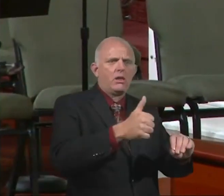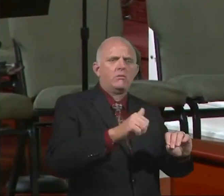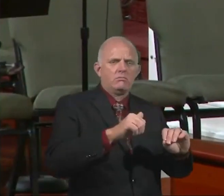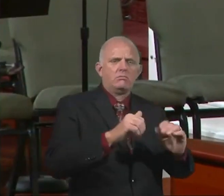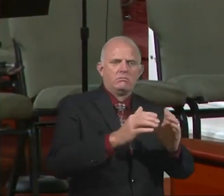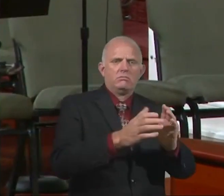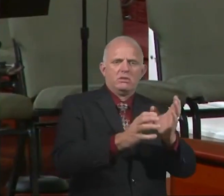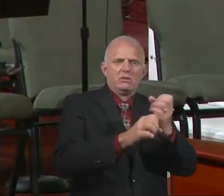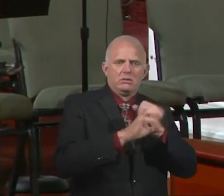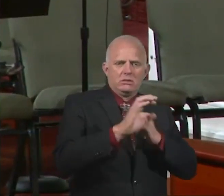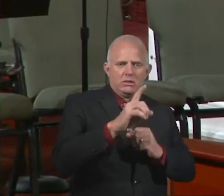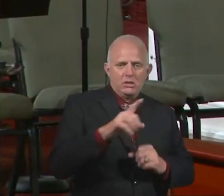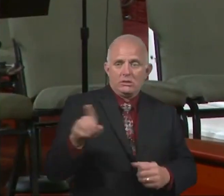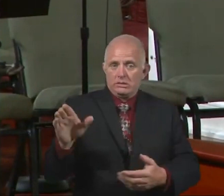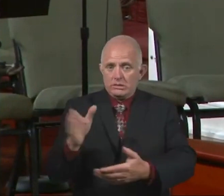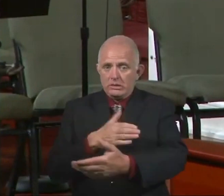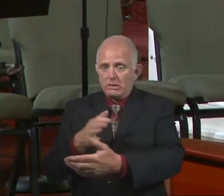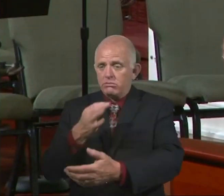choir with you.